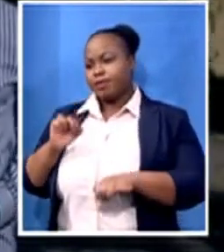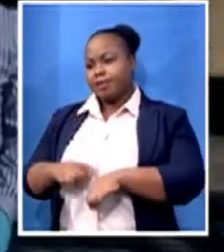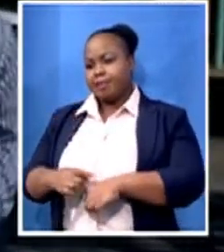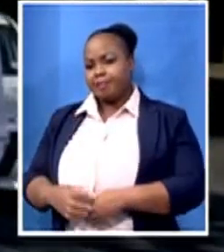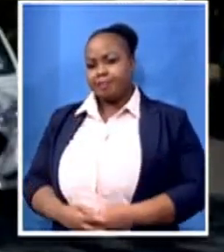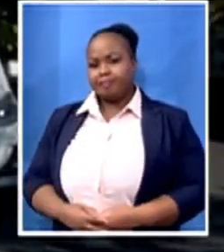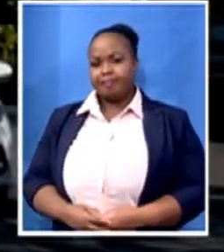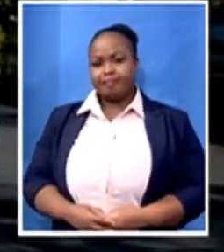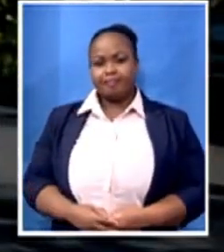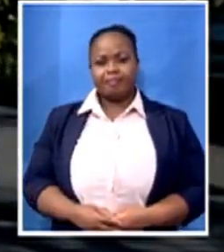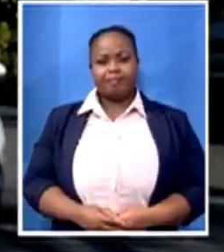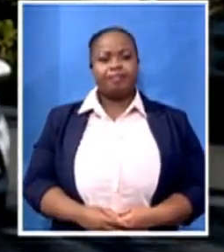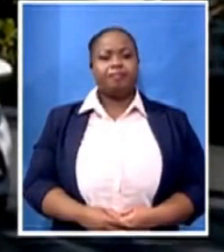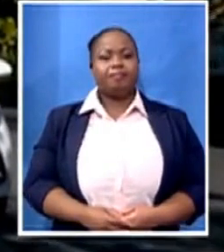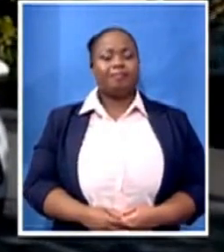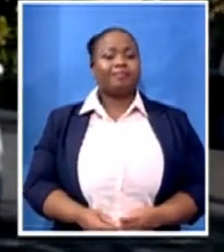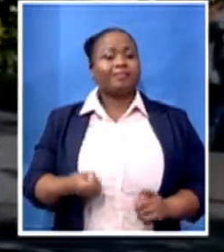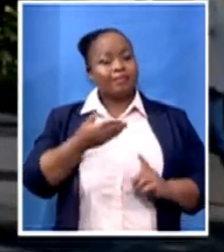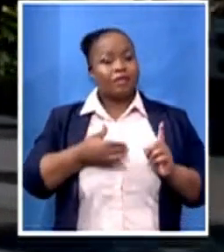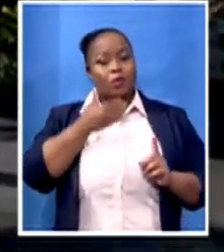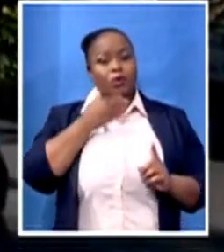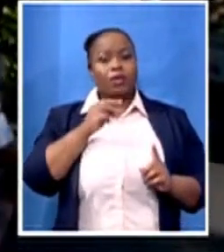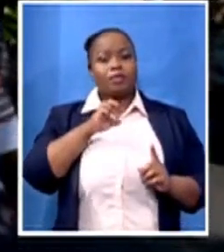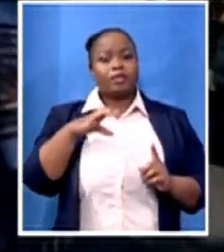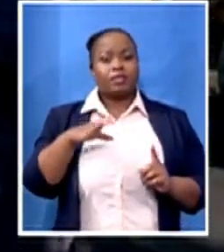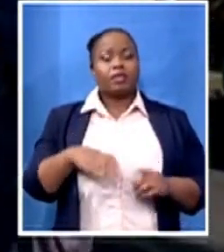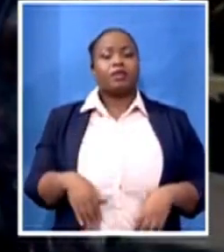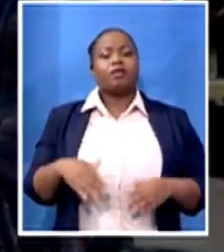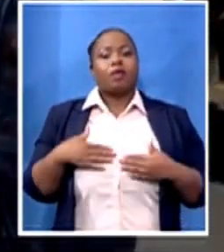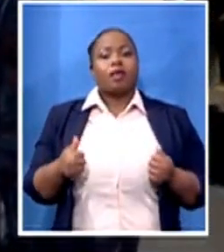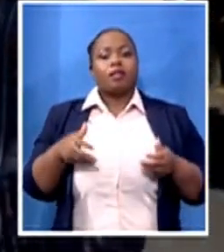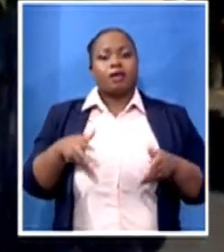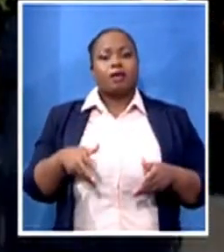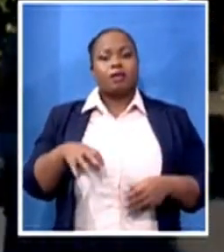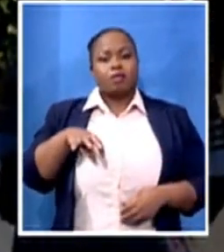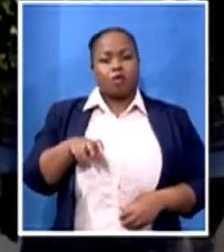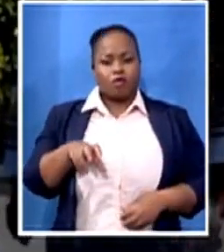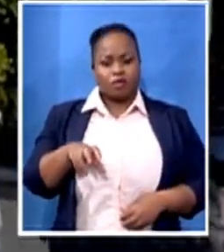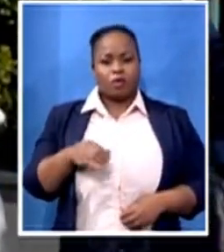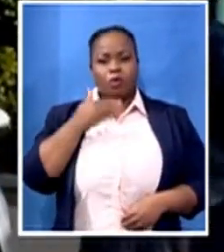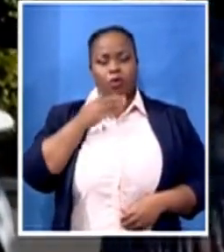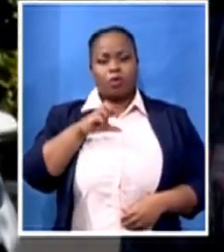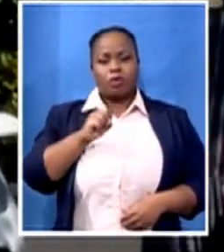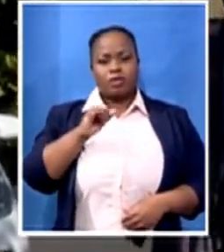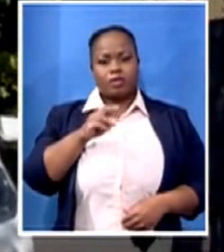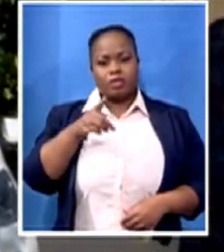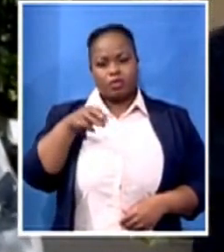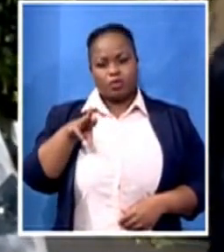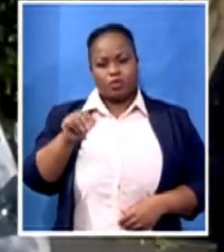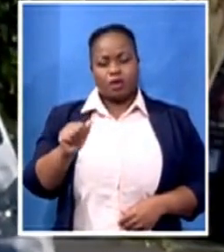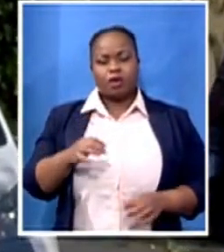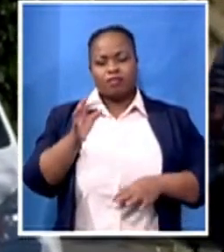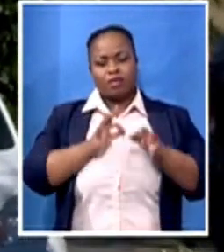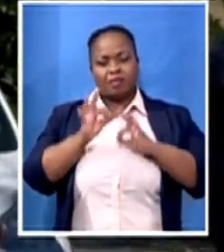that was the MBC for Health here in the province, Cindy Swakomba, telling us about the deployment of these Cuban